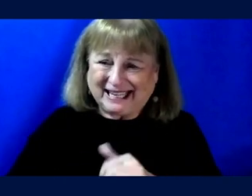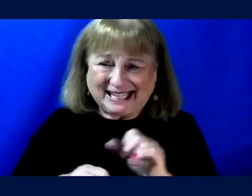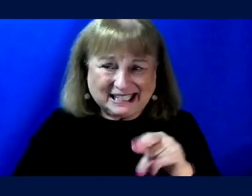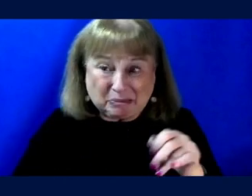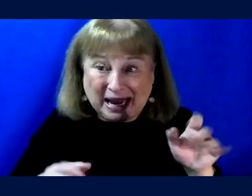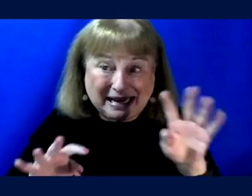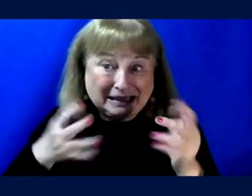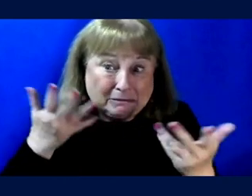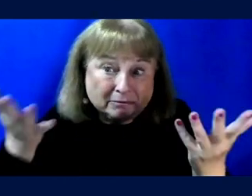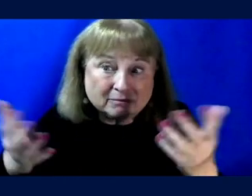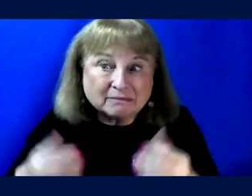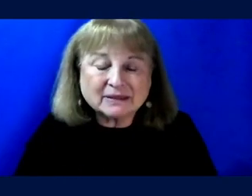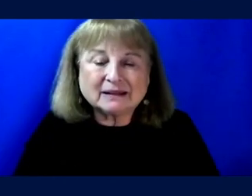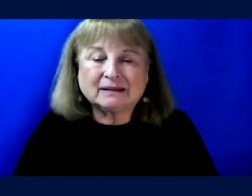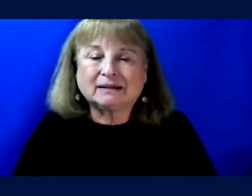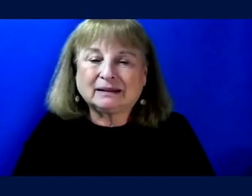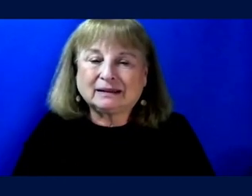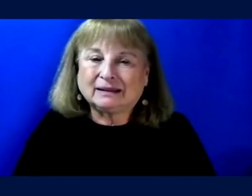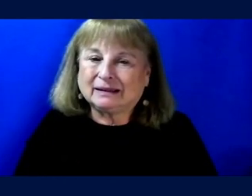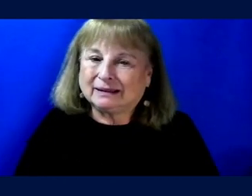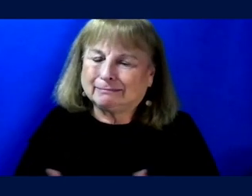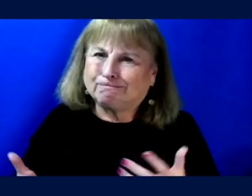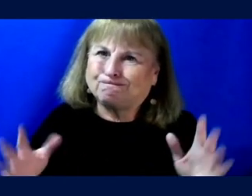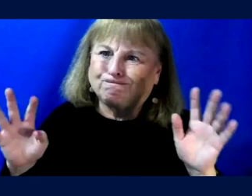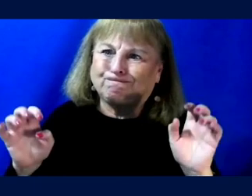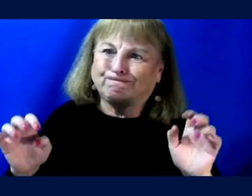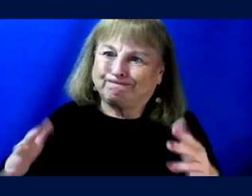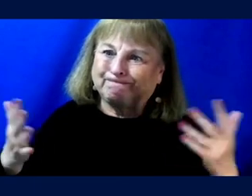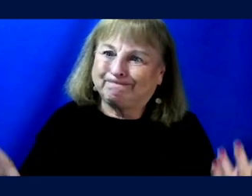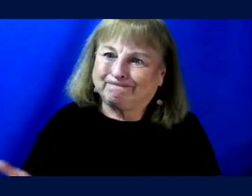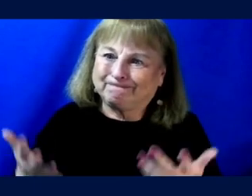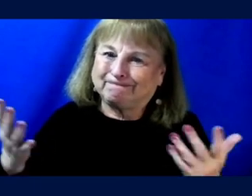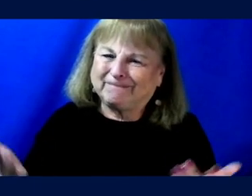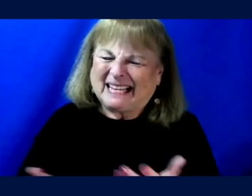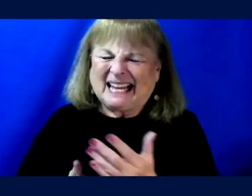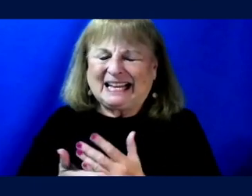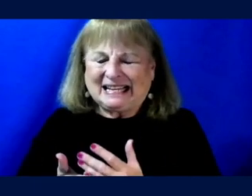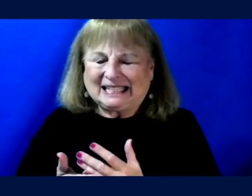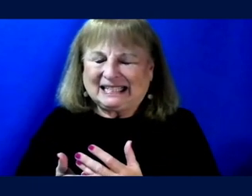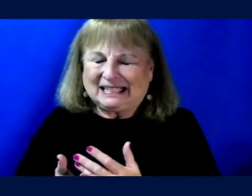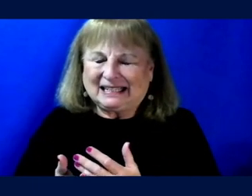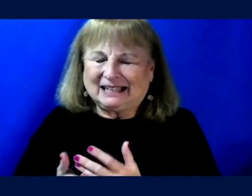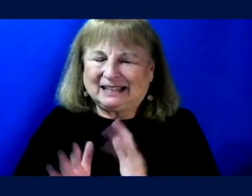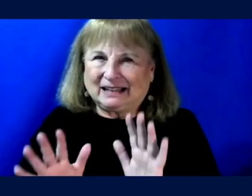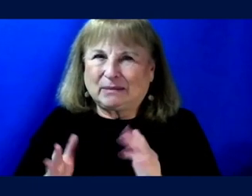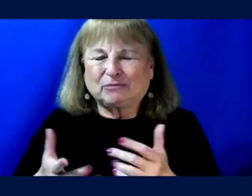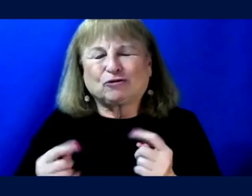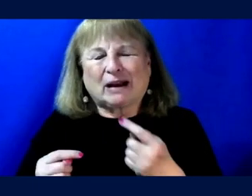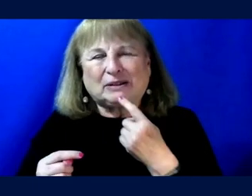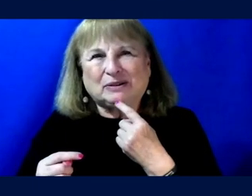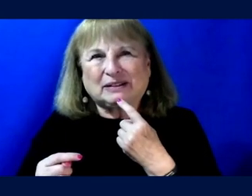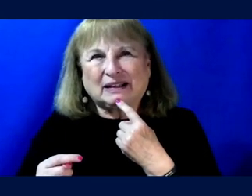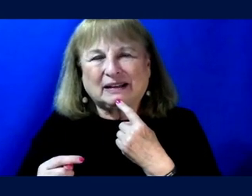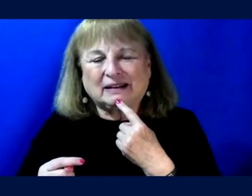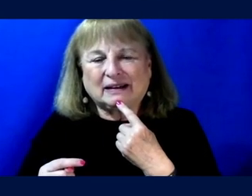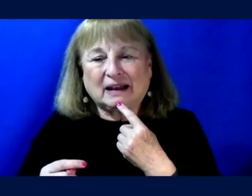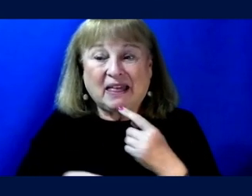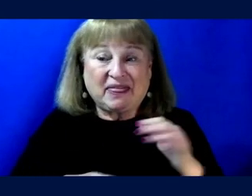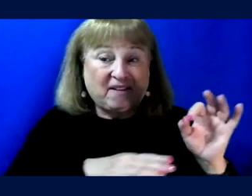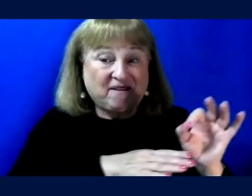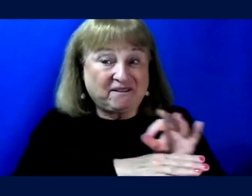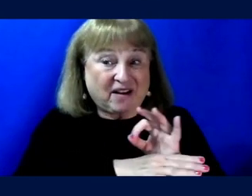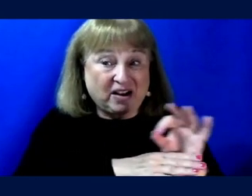yeah, I mean, there's some crosswalk, I guess what I'm trying to say between the function